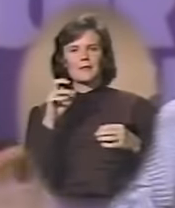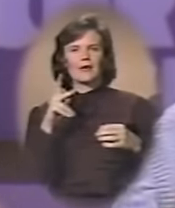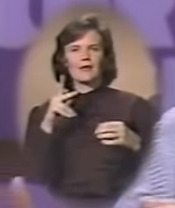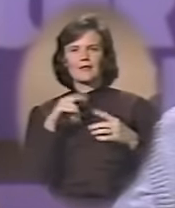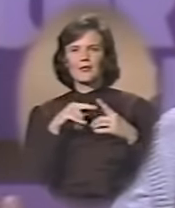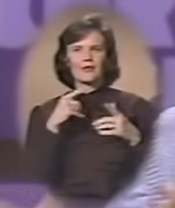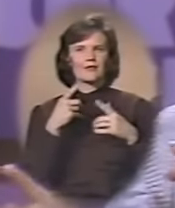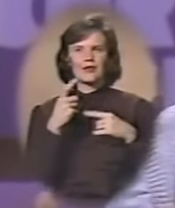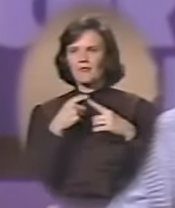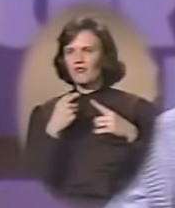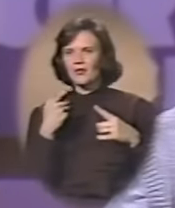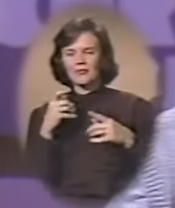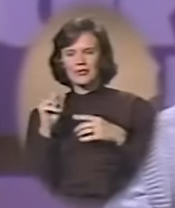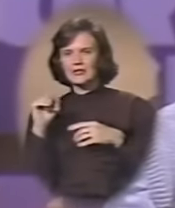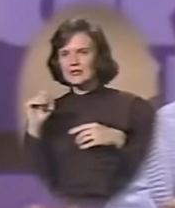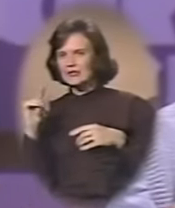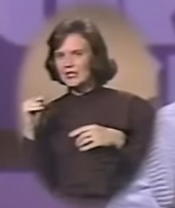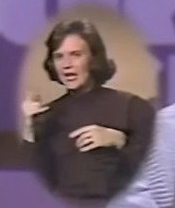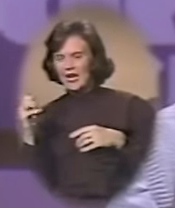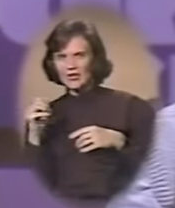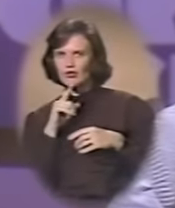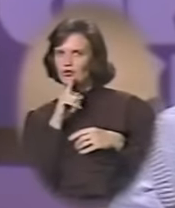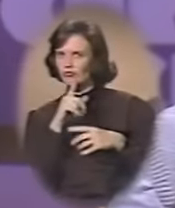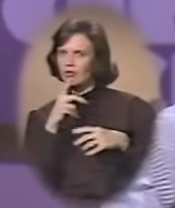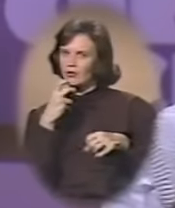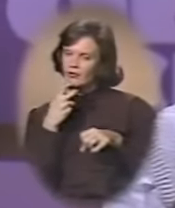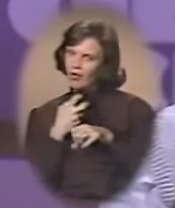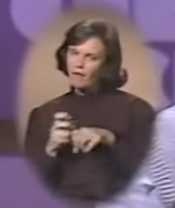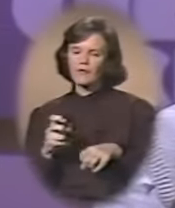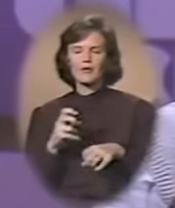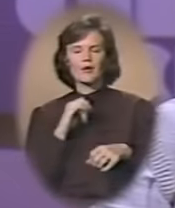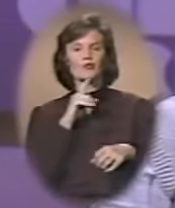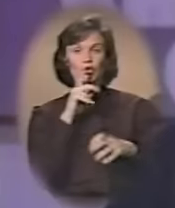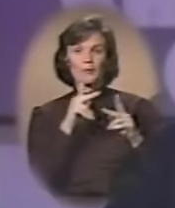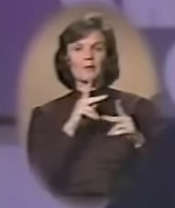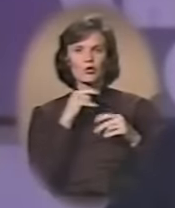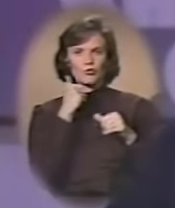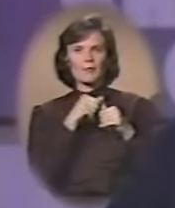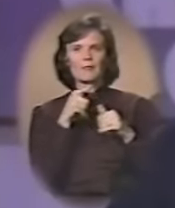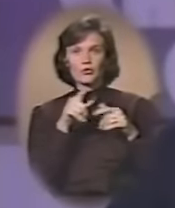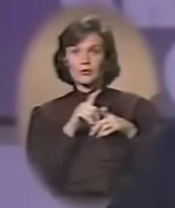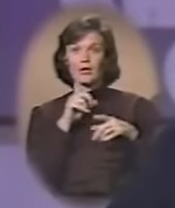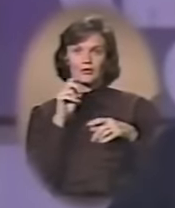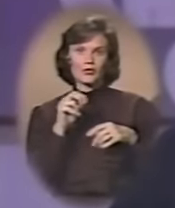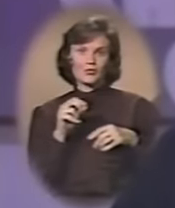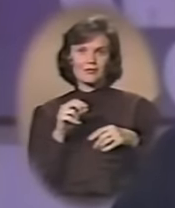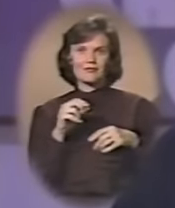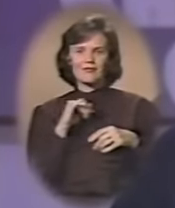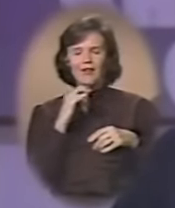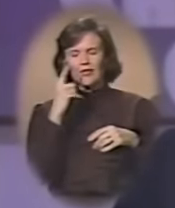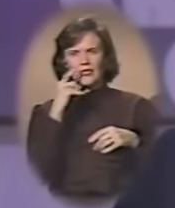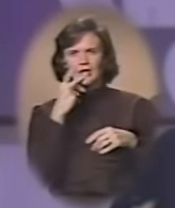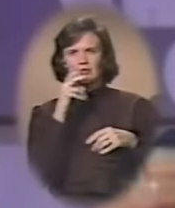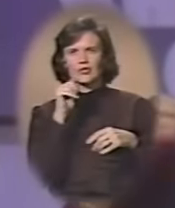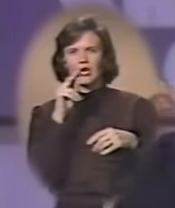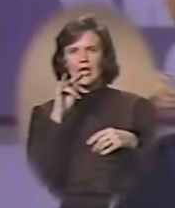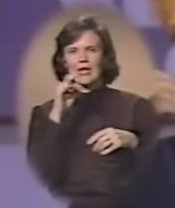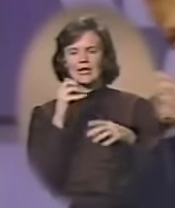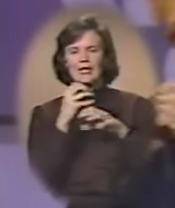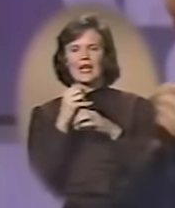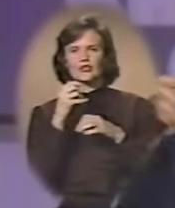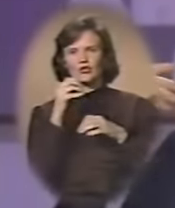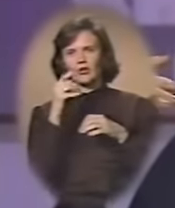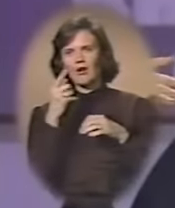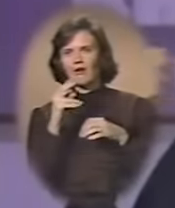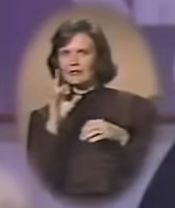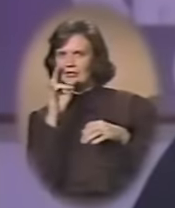at when you come from the stage. It's really tough. I'm sure people who remember you as I do, I mean, I think I saw Annie Get Your Guns